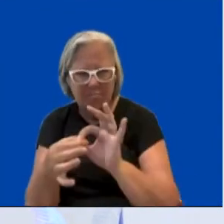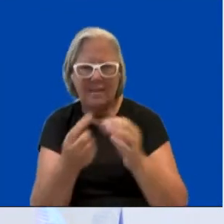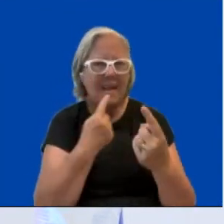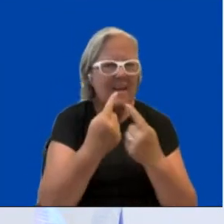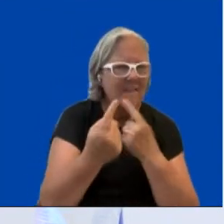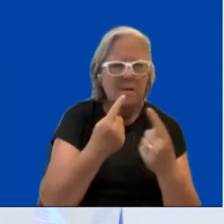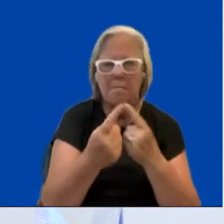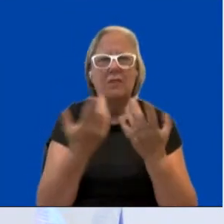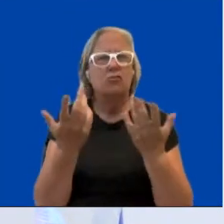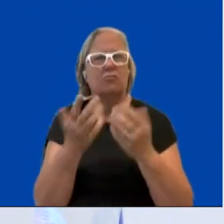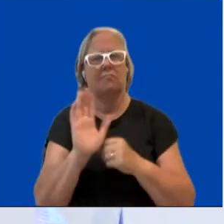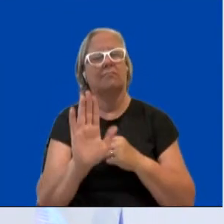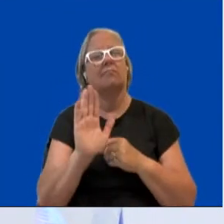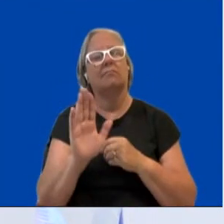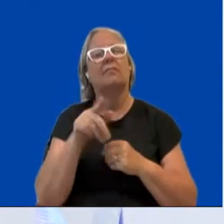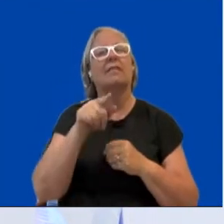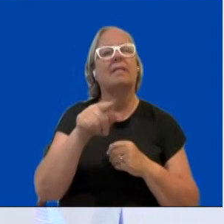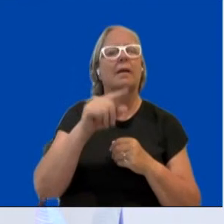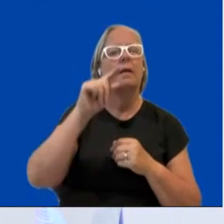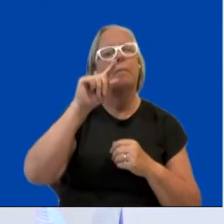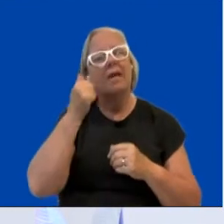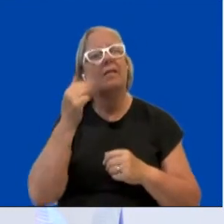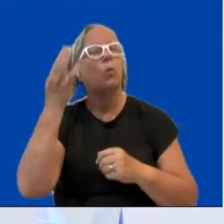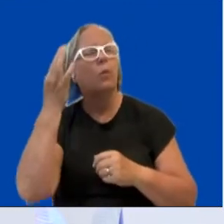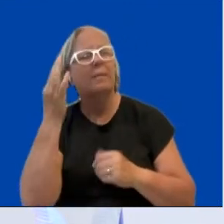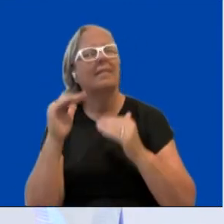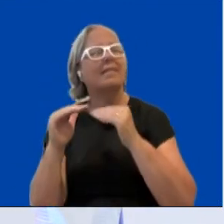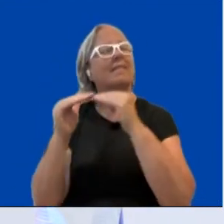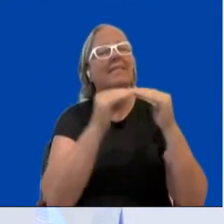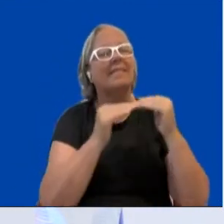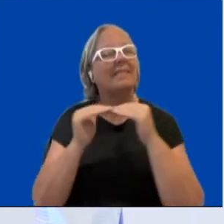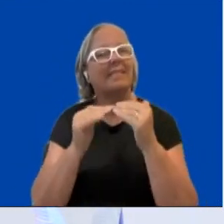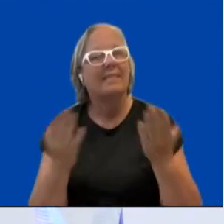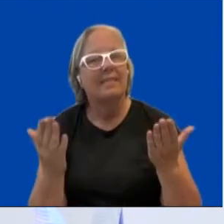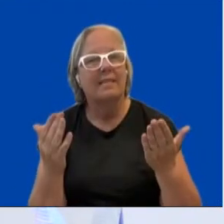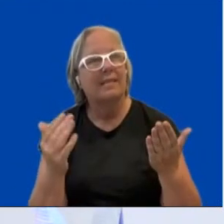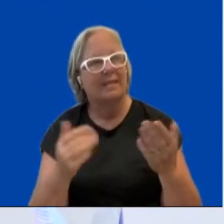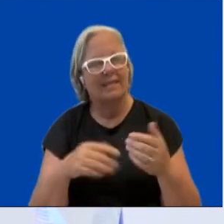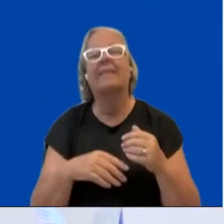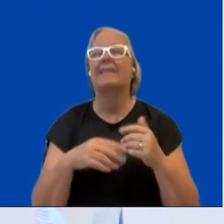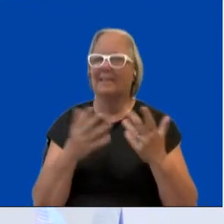as an institute, how we make visible what are the needs of men and women in society.